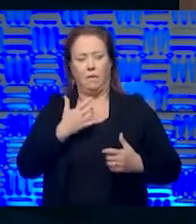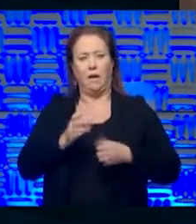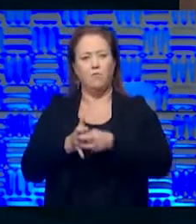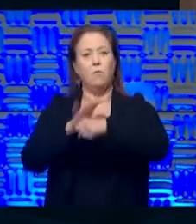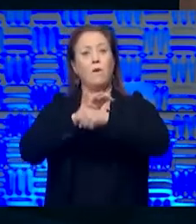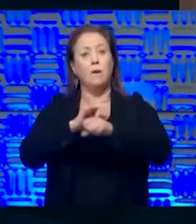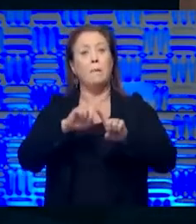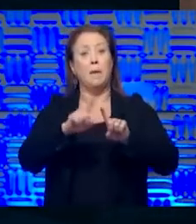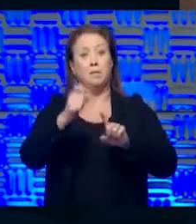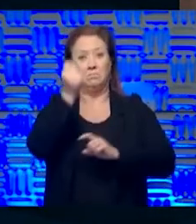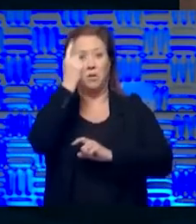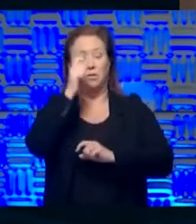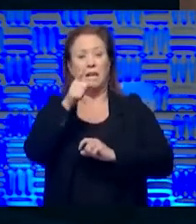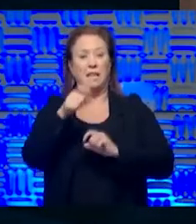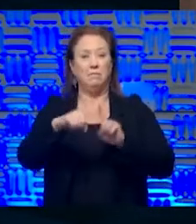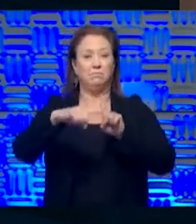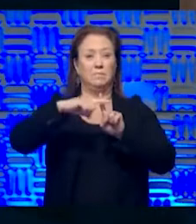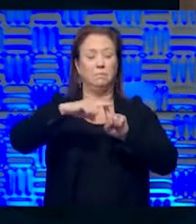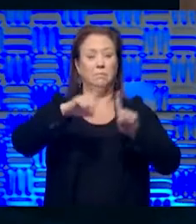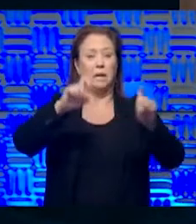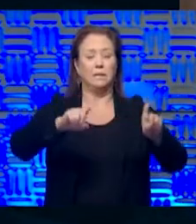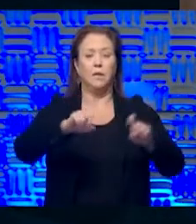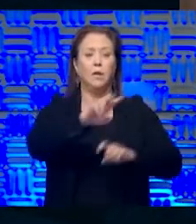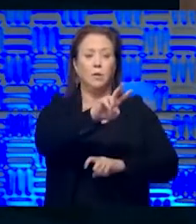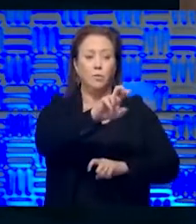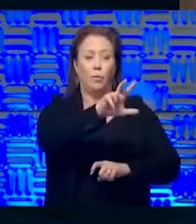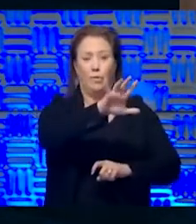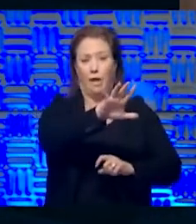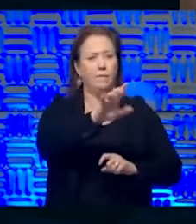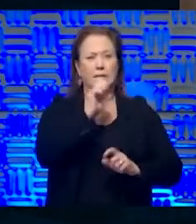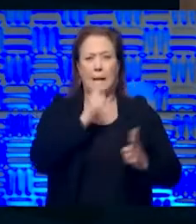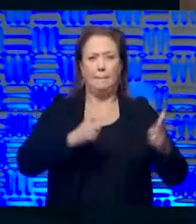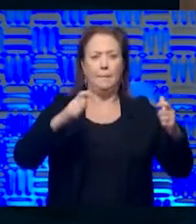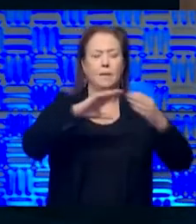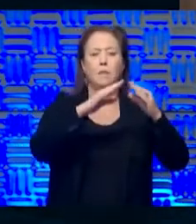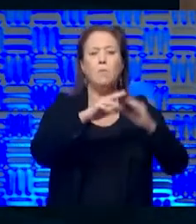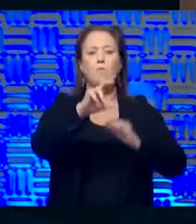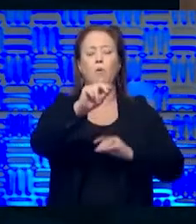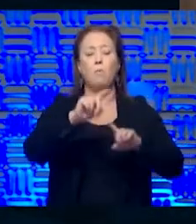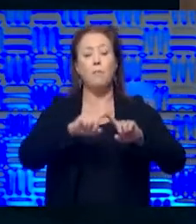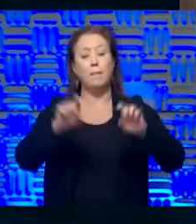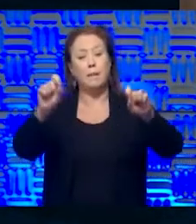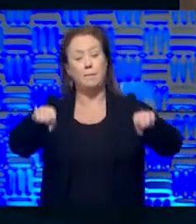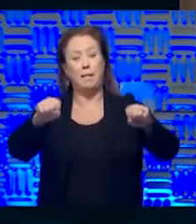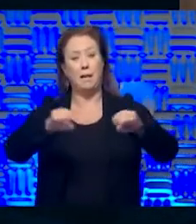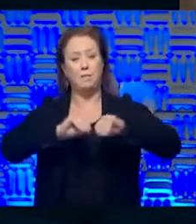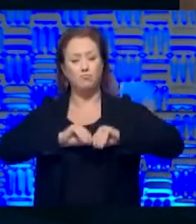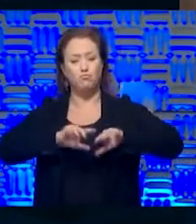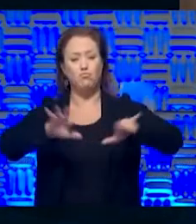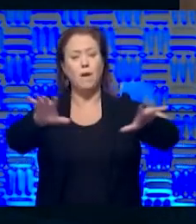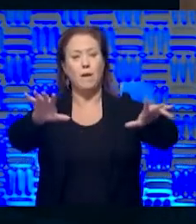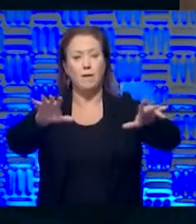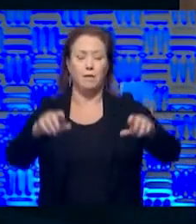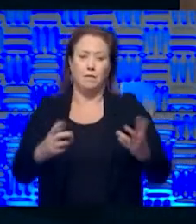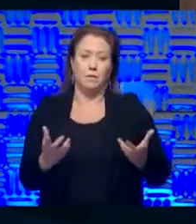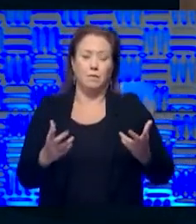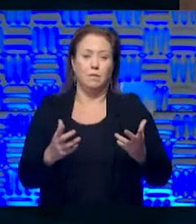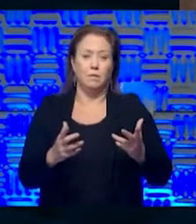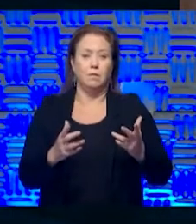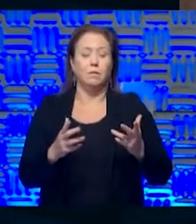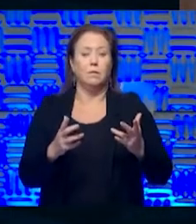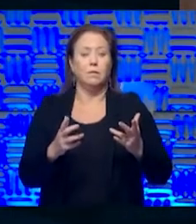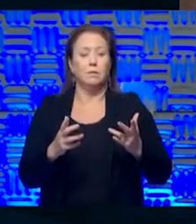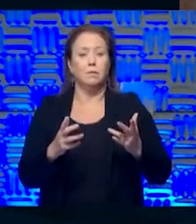tested positive. Eight out of 235 is a small number. But when you think about the ability of that virus to spread, if indeed each one of those is spreading